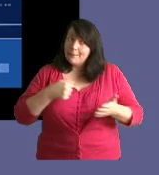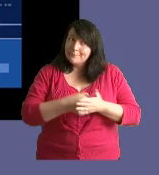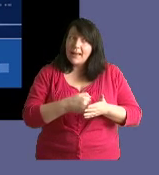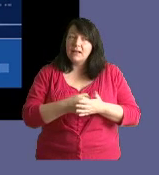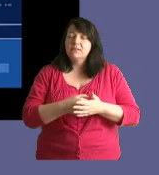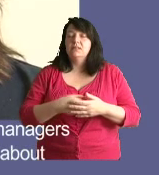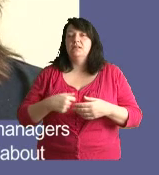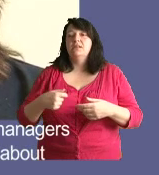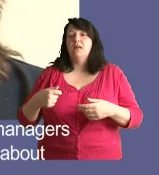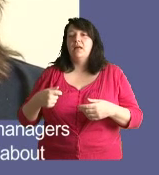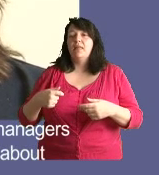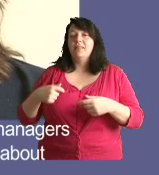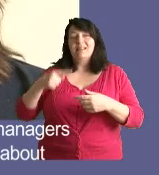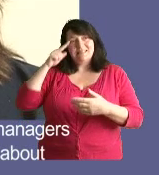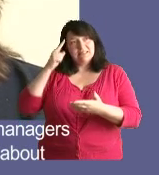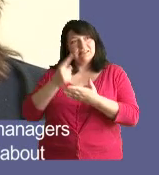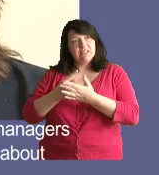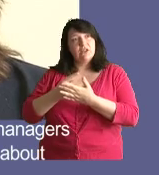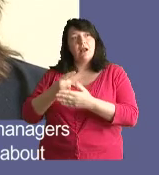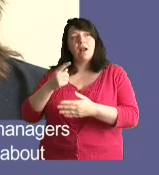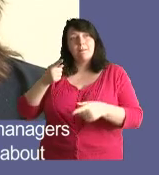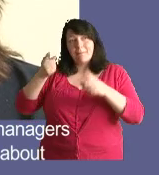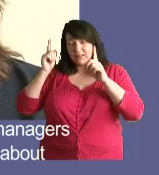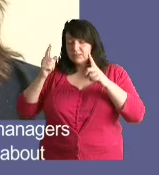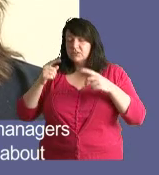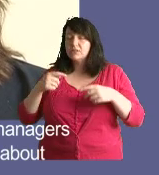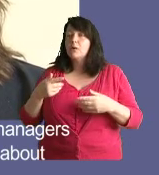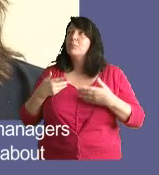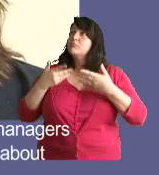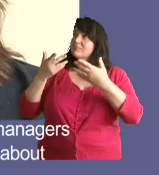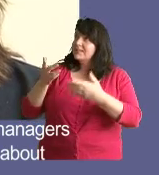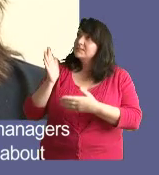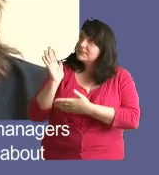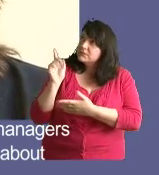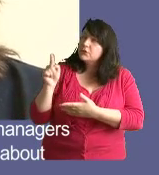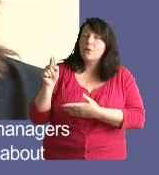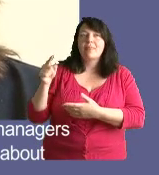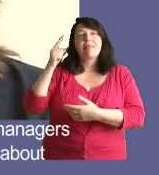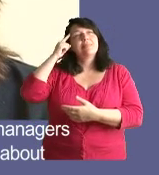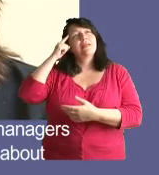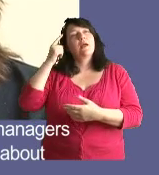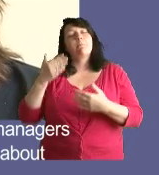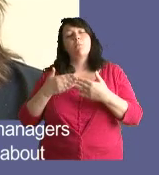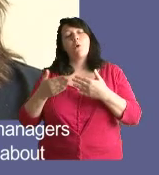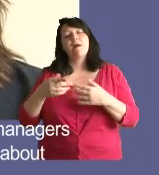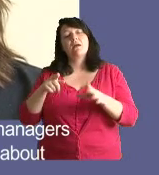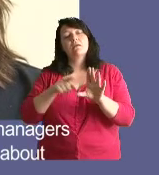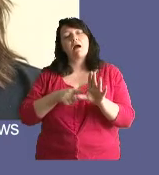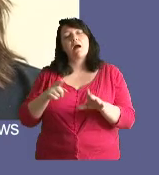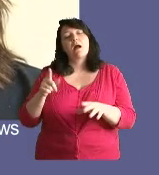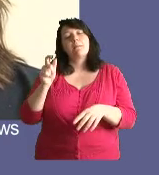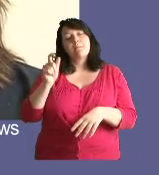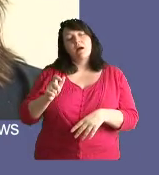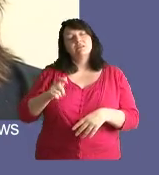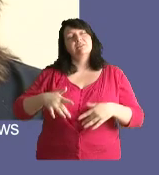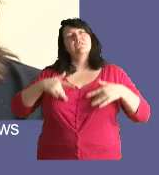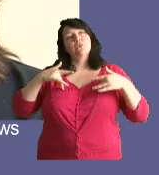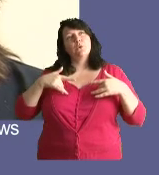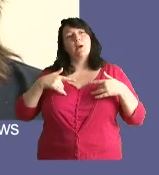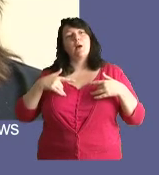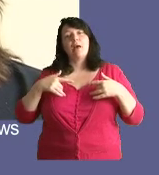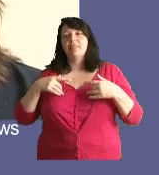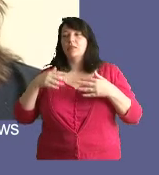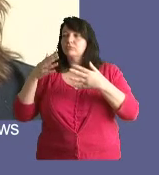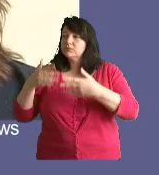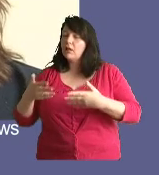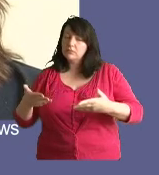It did have an impact, it did make the social workers and decision managers who presented this to think a bit more about the young person's point of view on